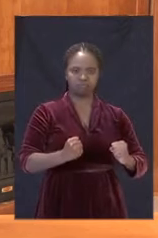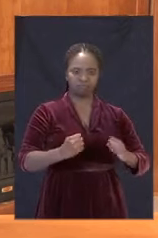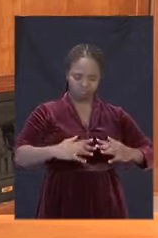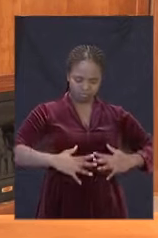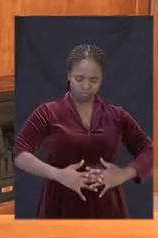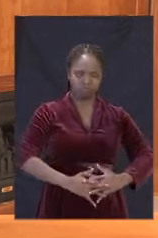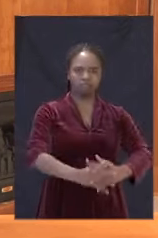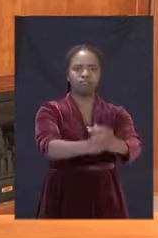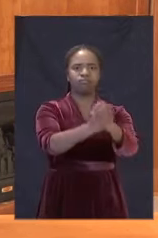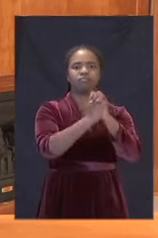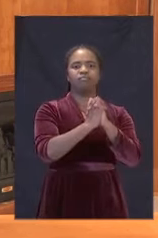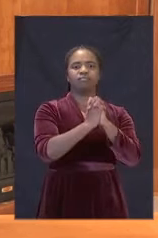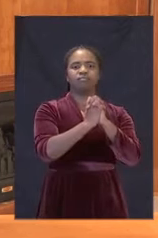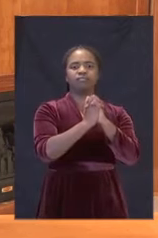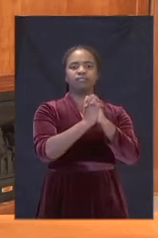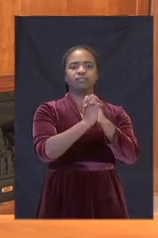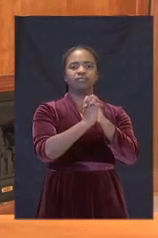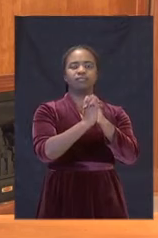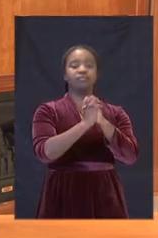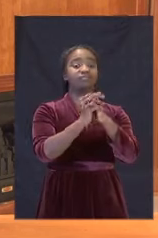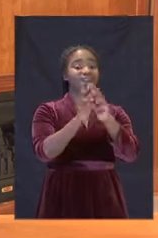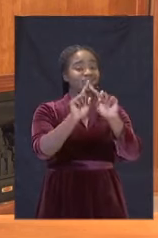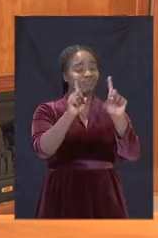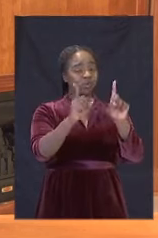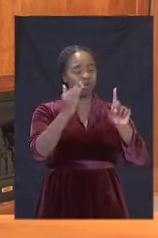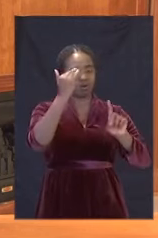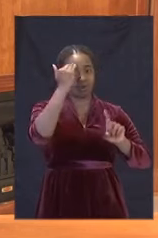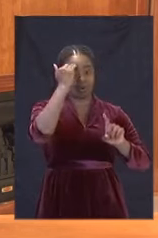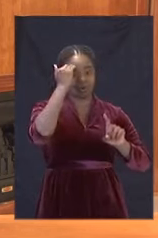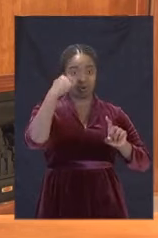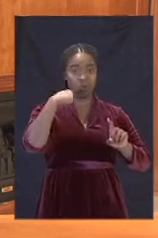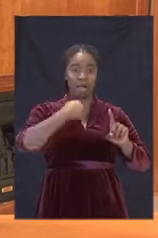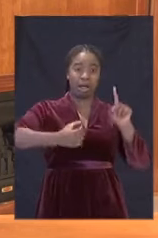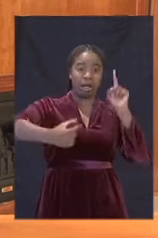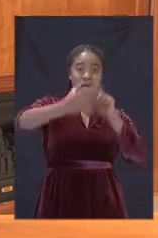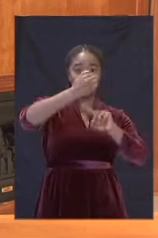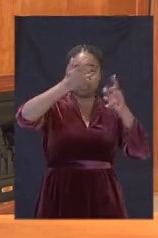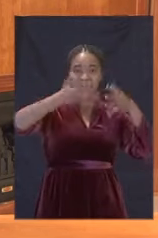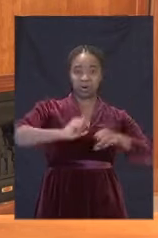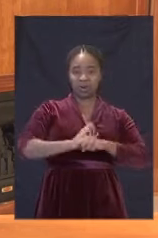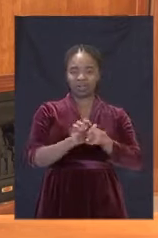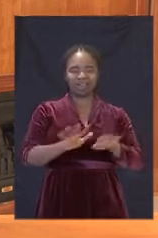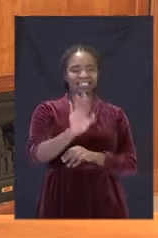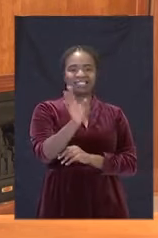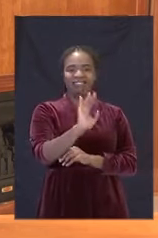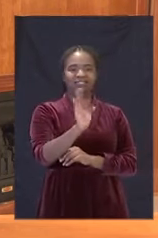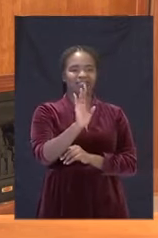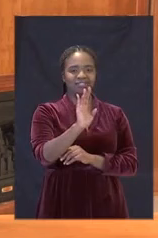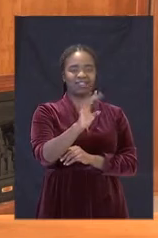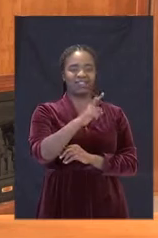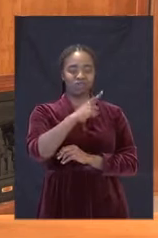united. Yet we know the race is far from one and that the collective energies